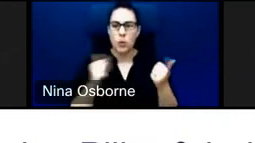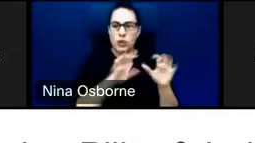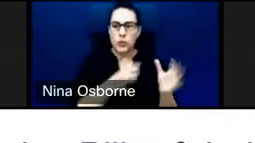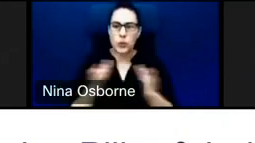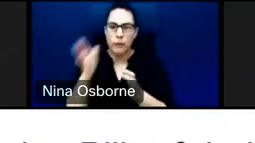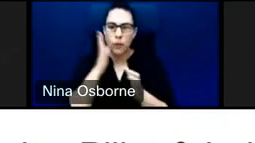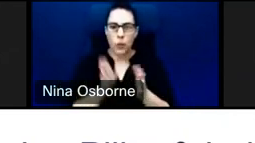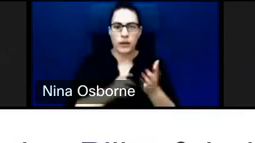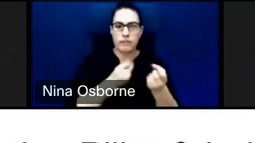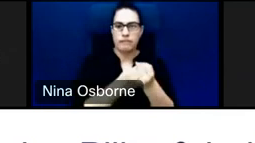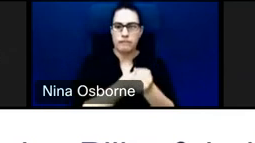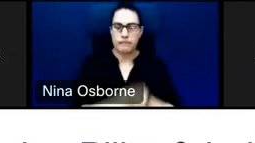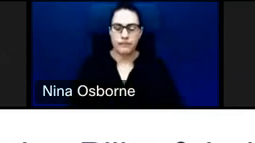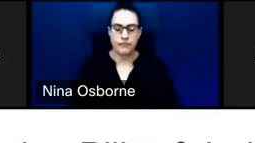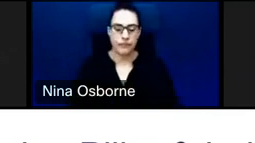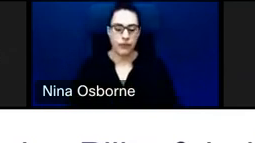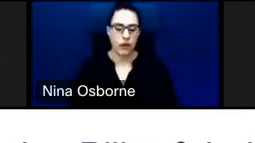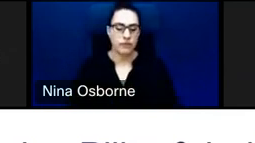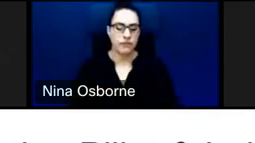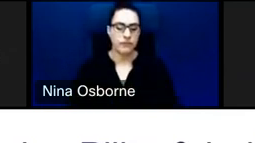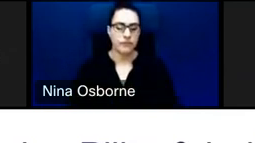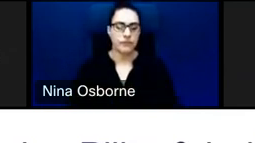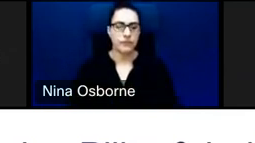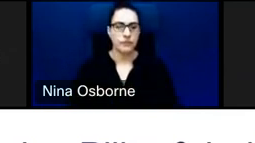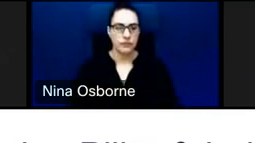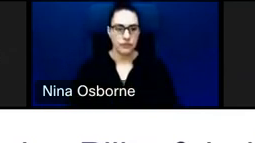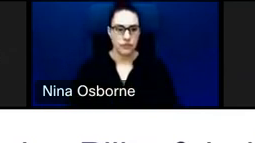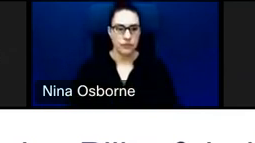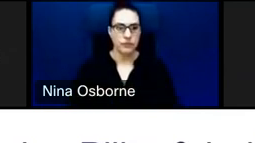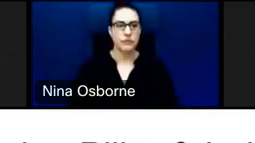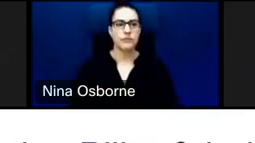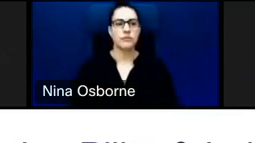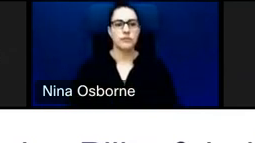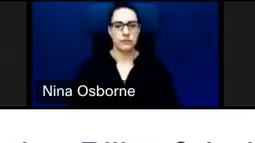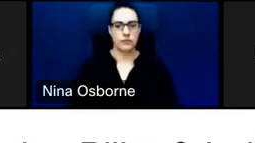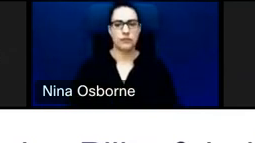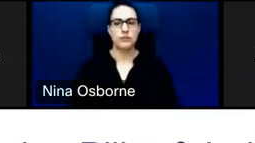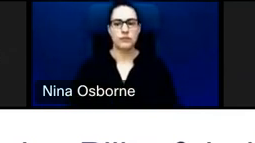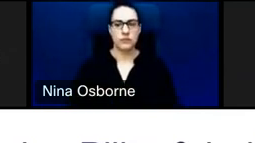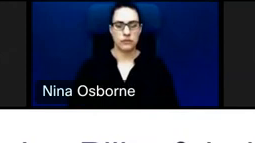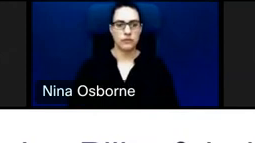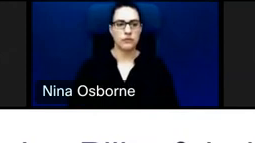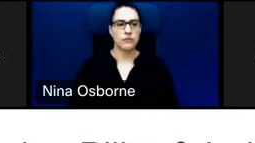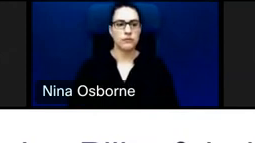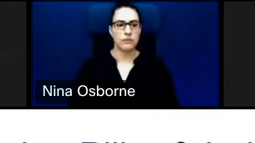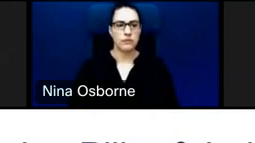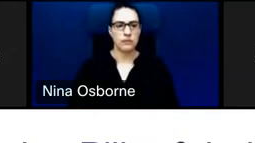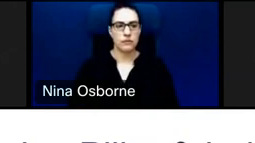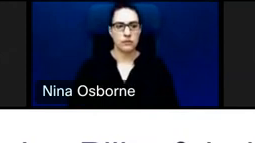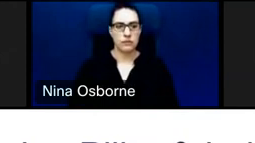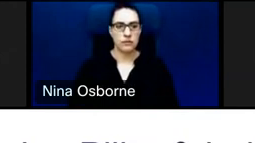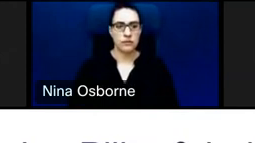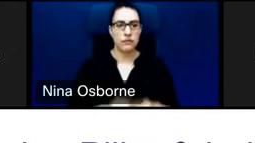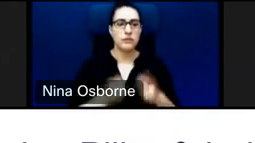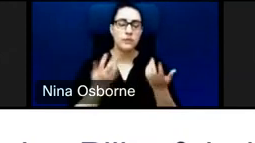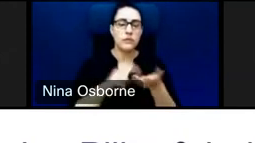it's not listed there. We're not only looking at whether a project provides goods